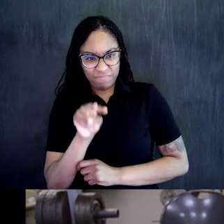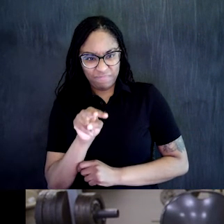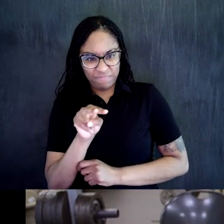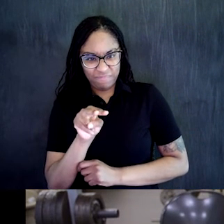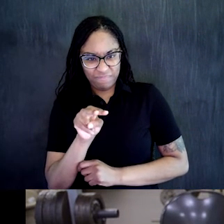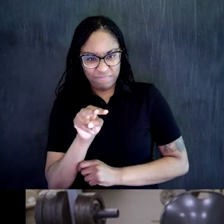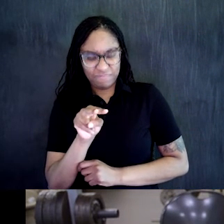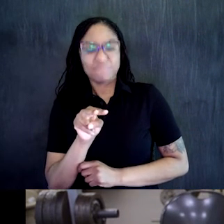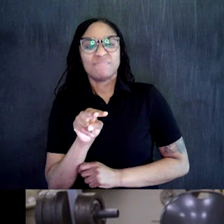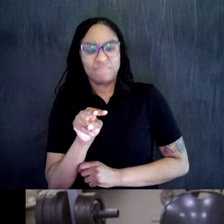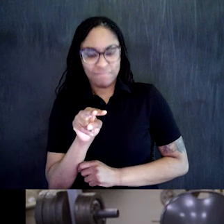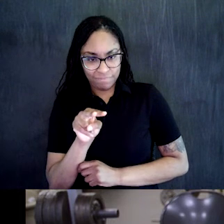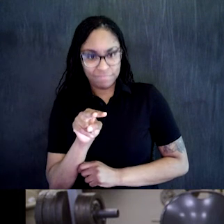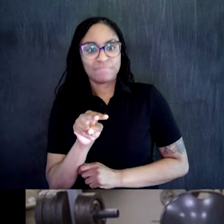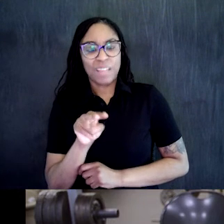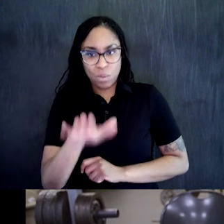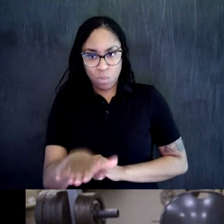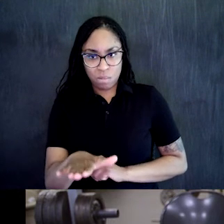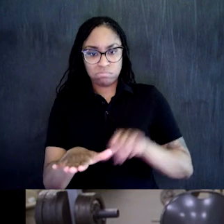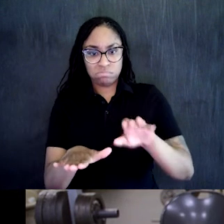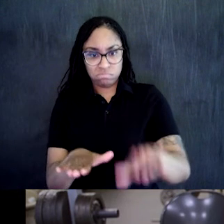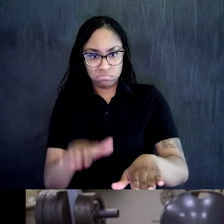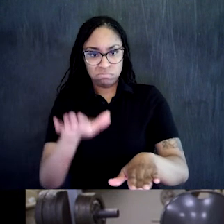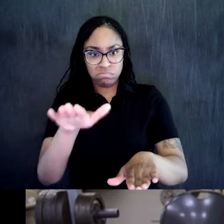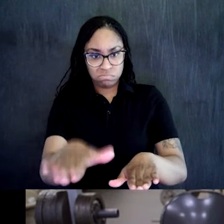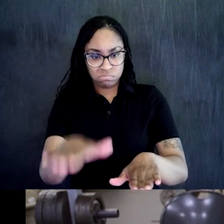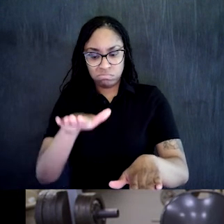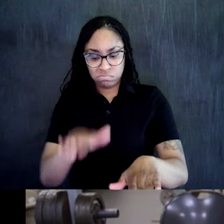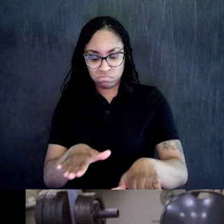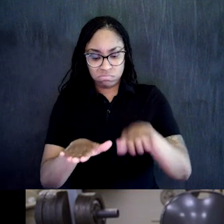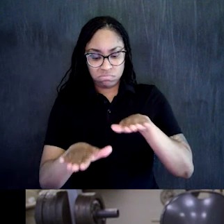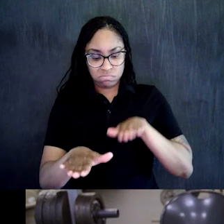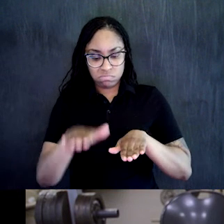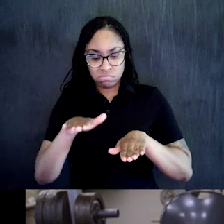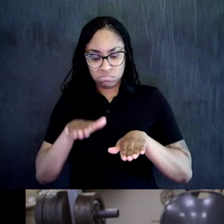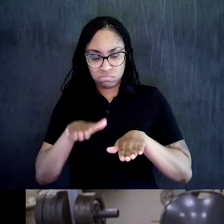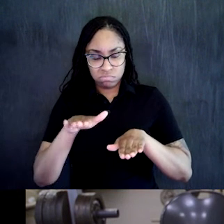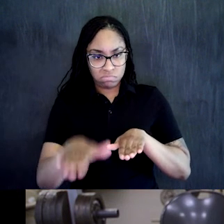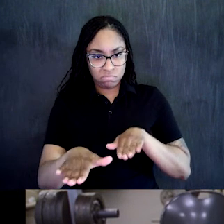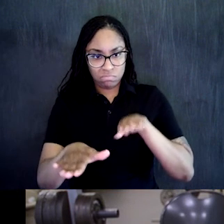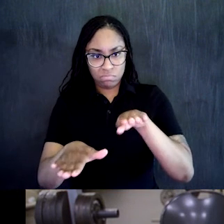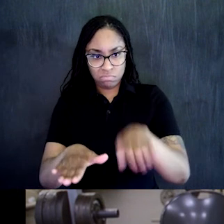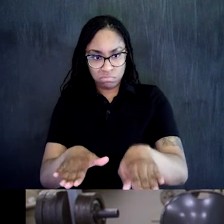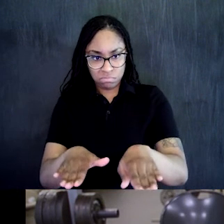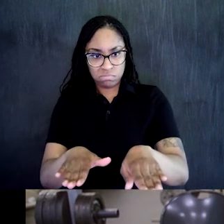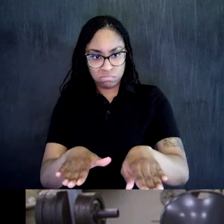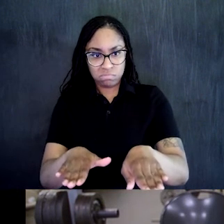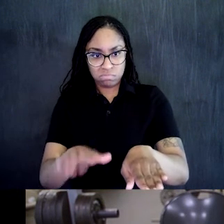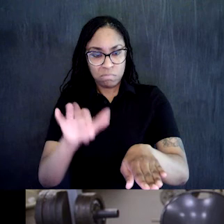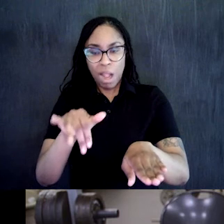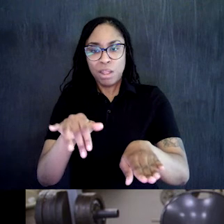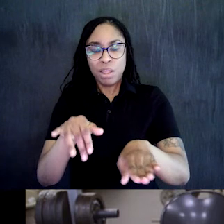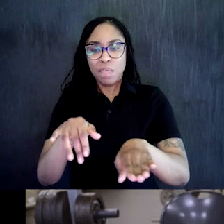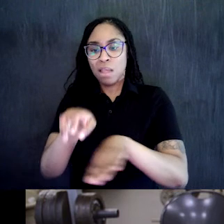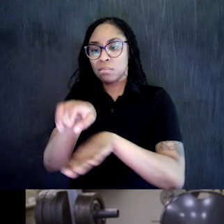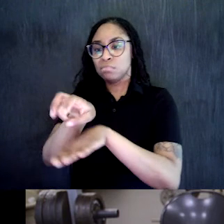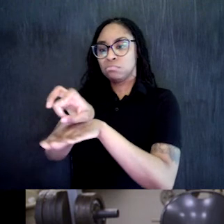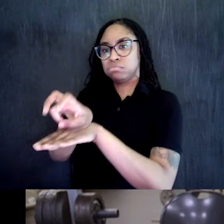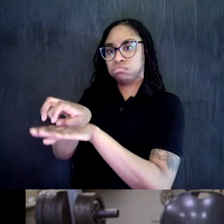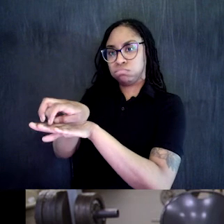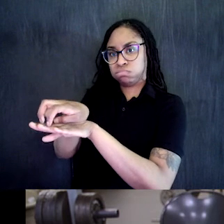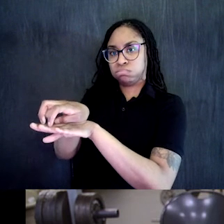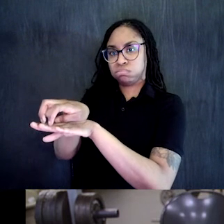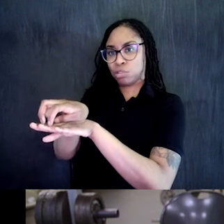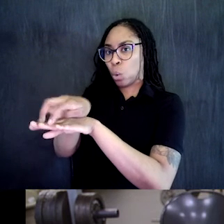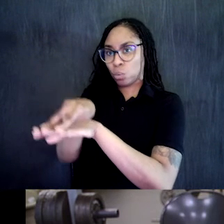and then come back. So you're do so without letting your hips drop. Okay. So we're going to do ten